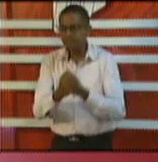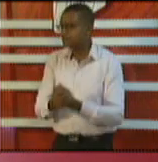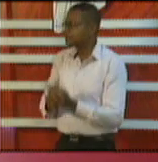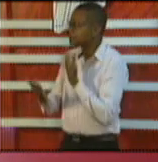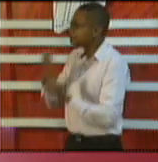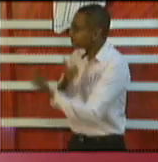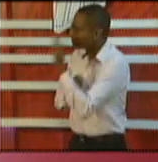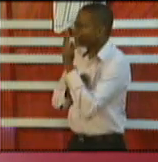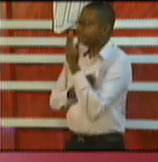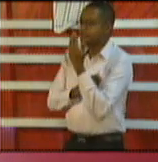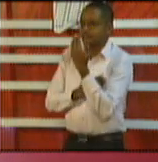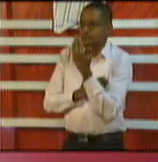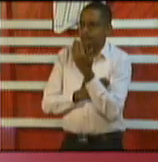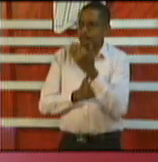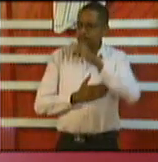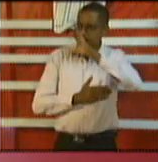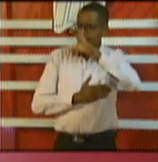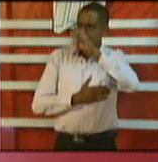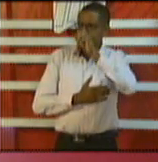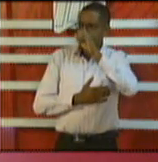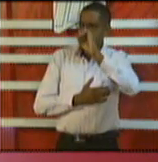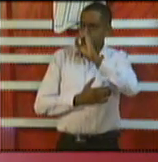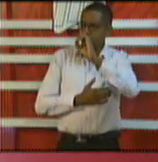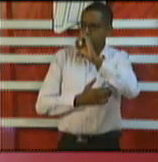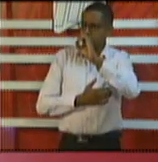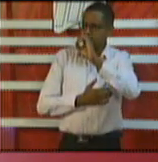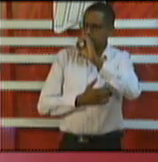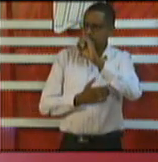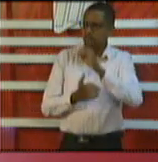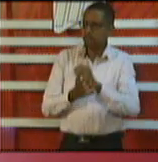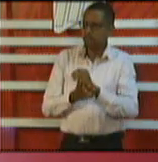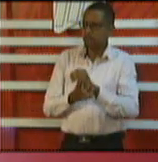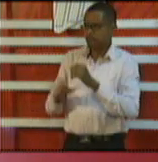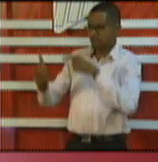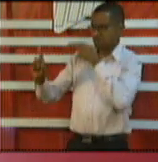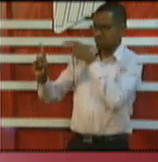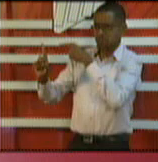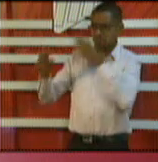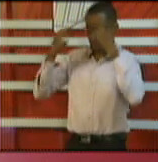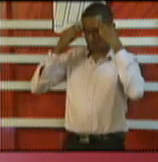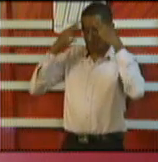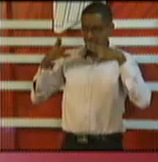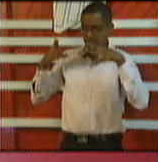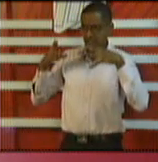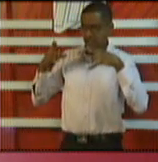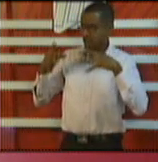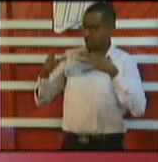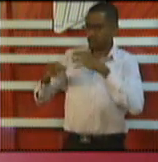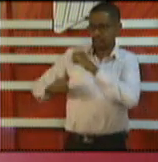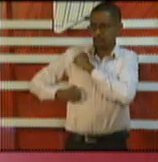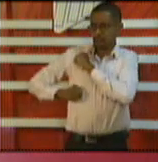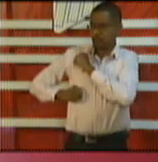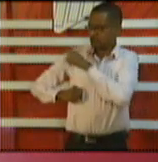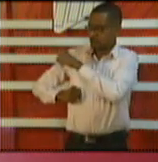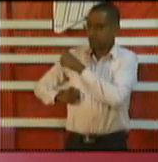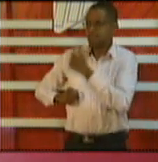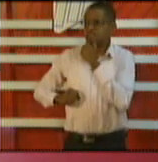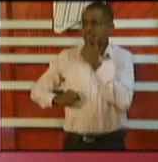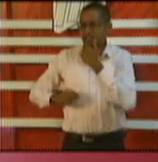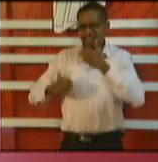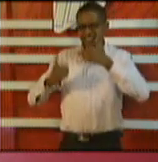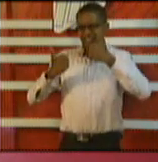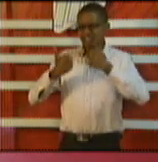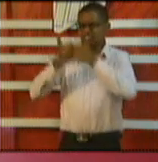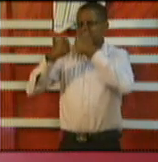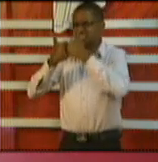if I may just based on what Minister Young just said about our challenges with controlling the borders